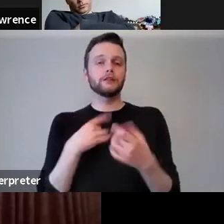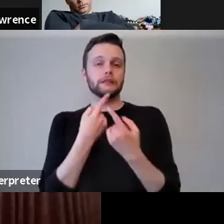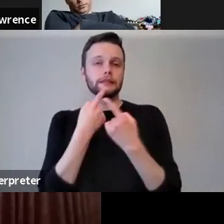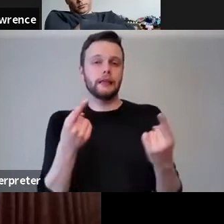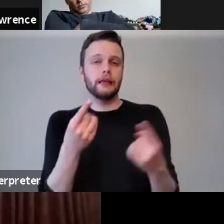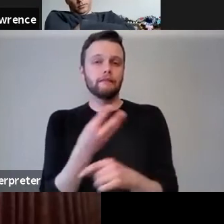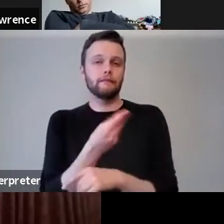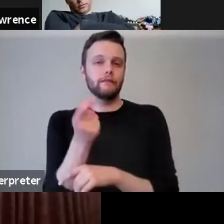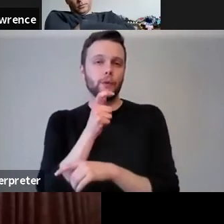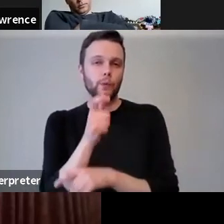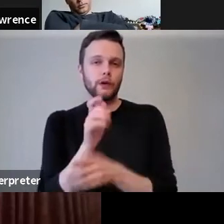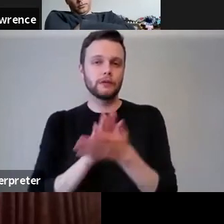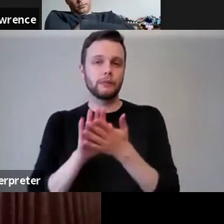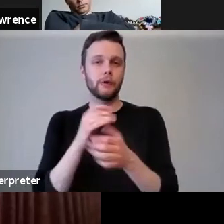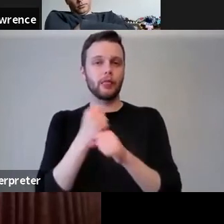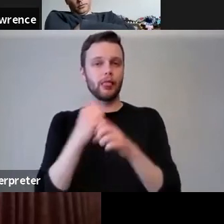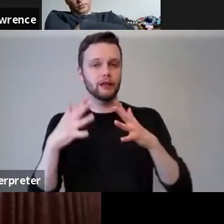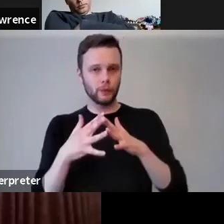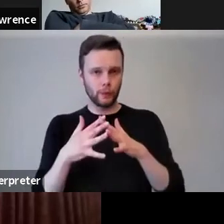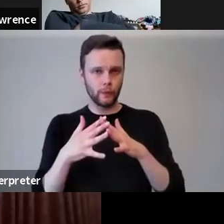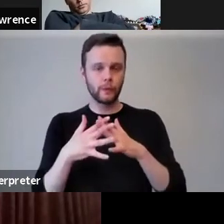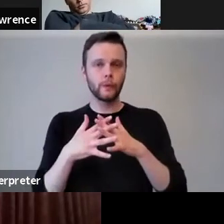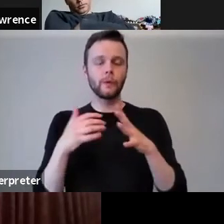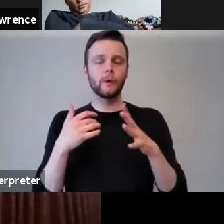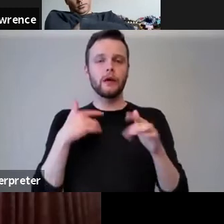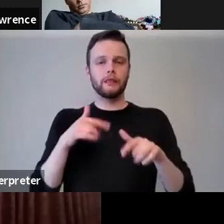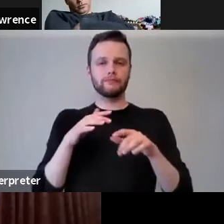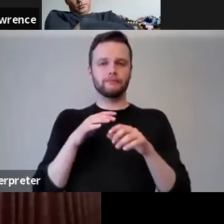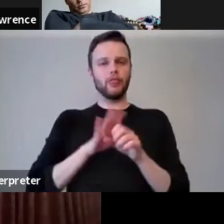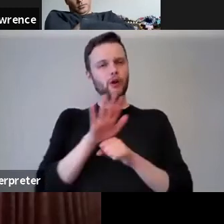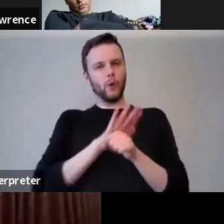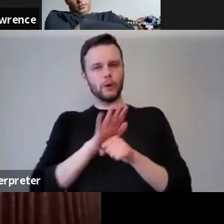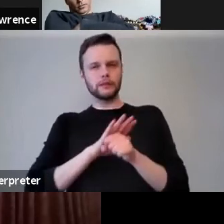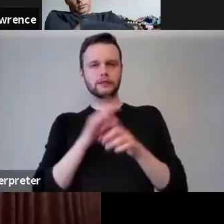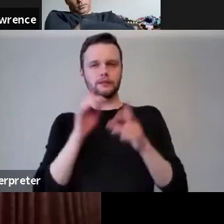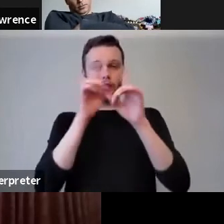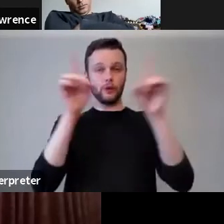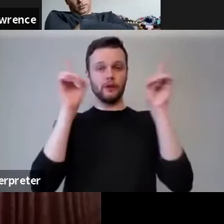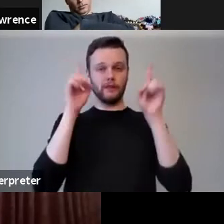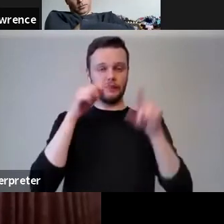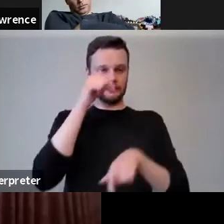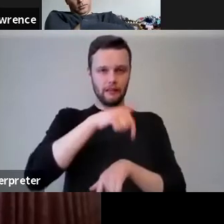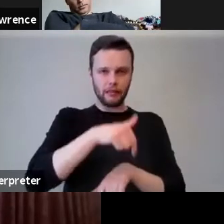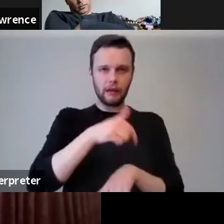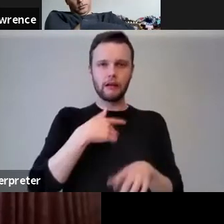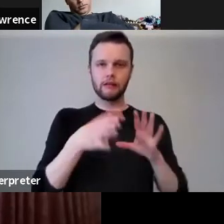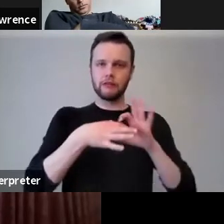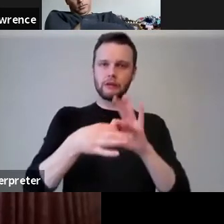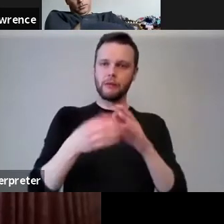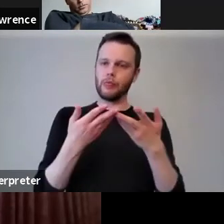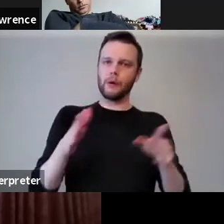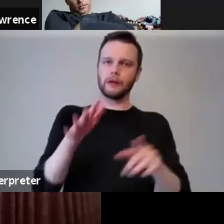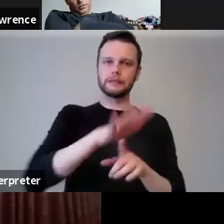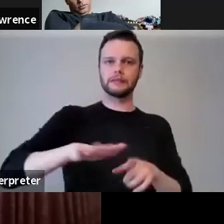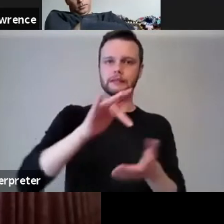about Glasgow and it's the context of the universities and the relationship with the wider city.